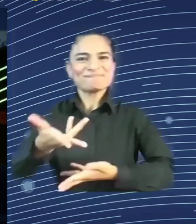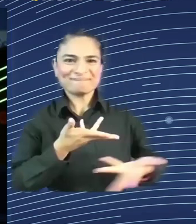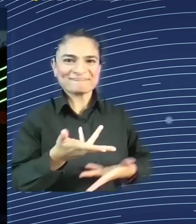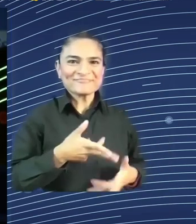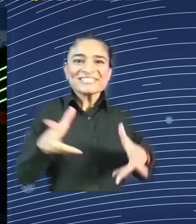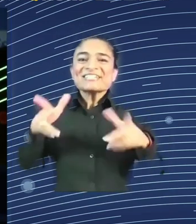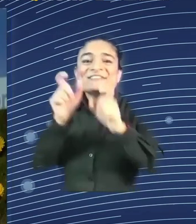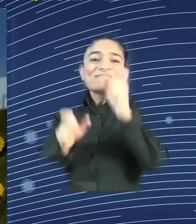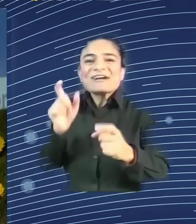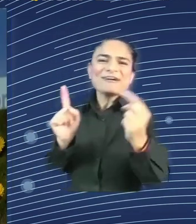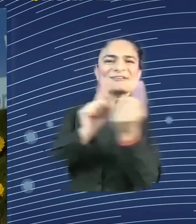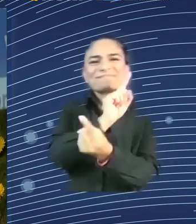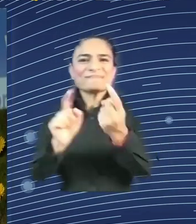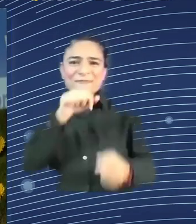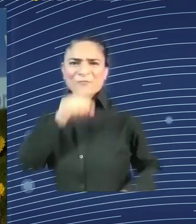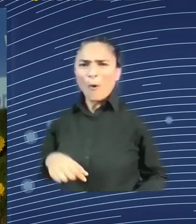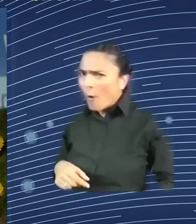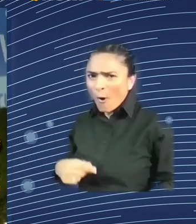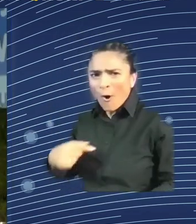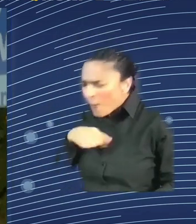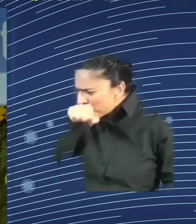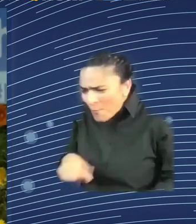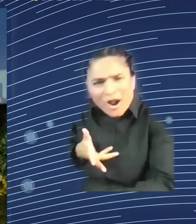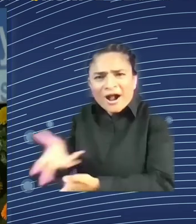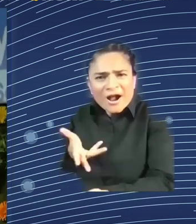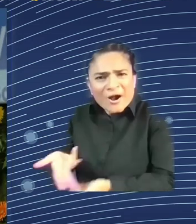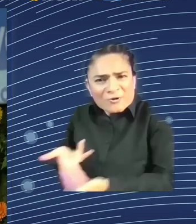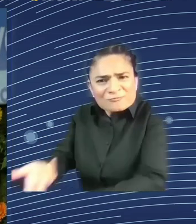Now, Pepper, what is it that makes you really special?